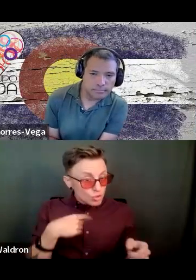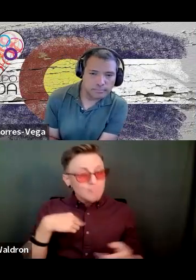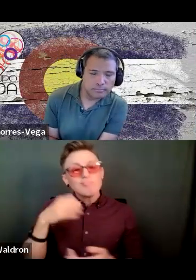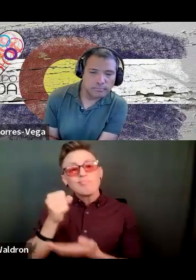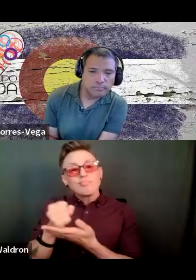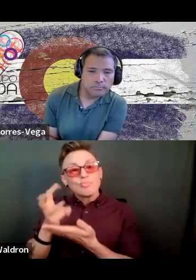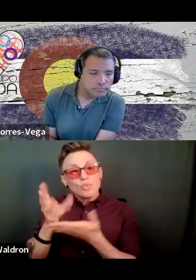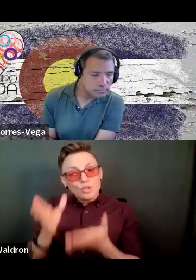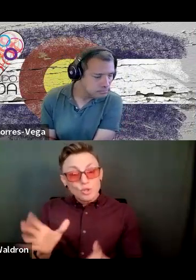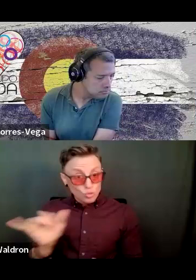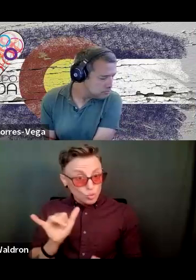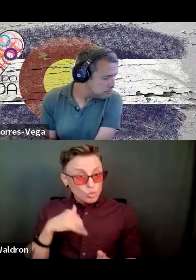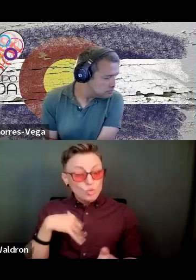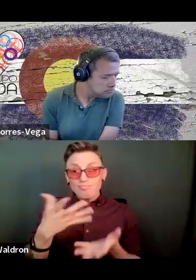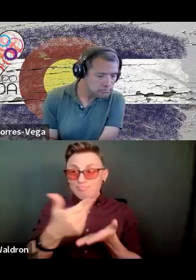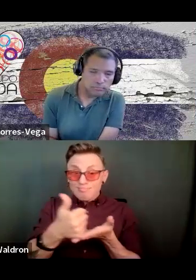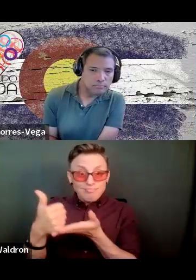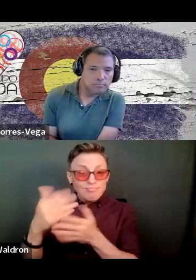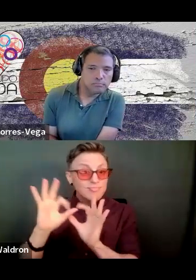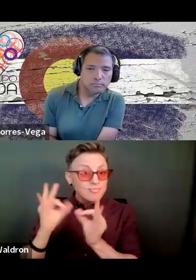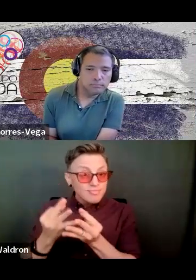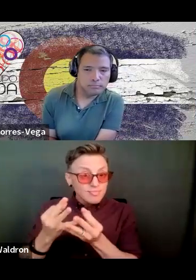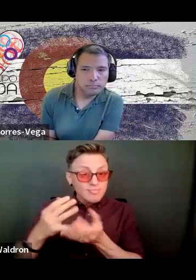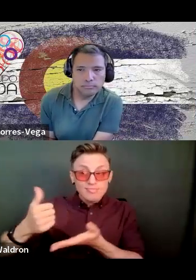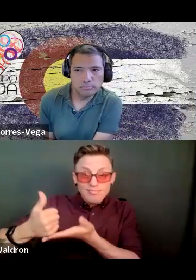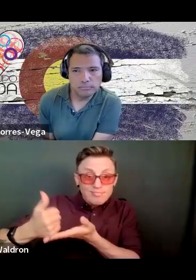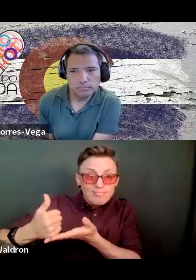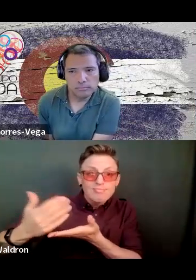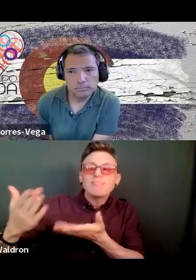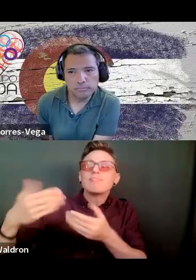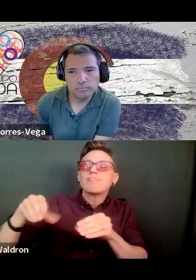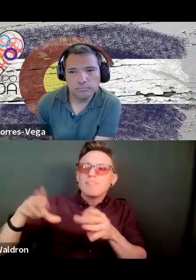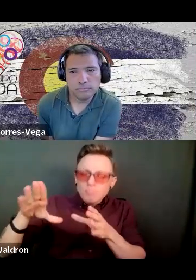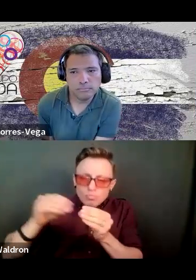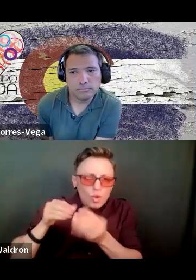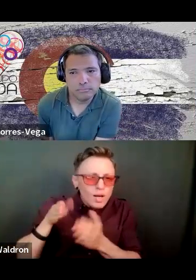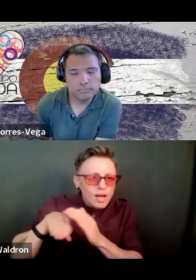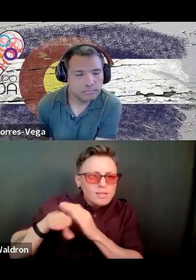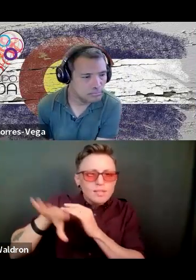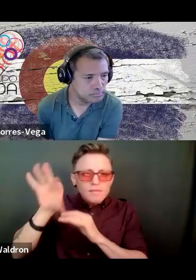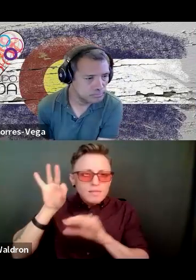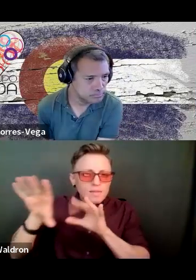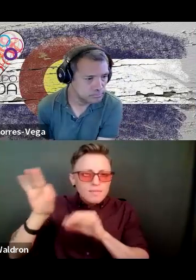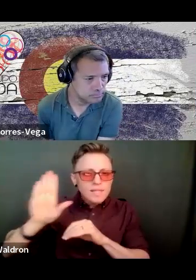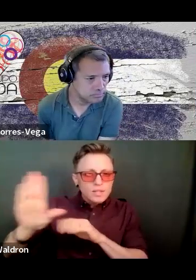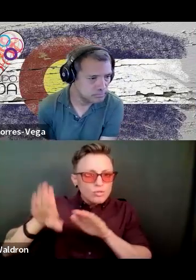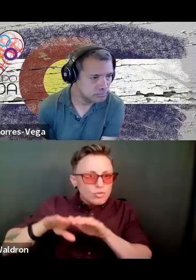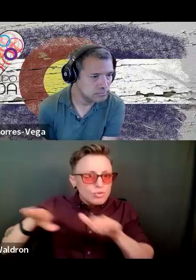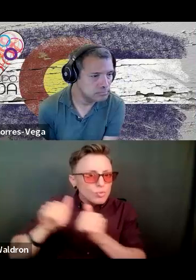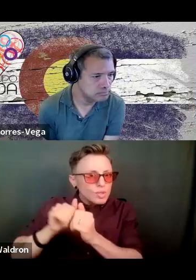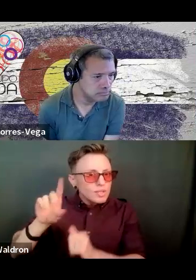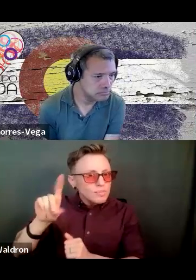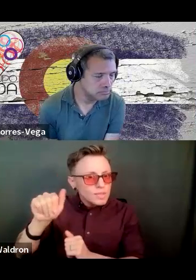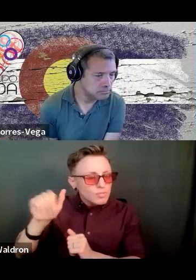working with families to help them gain access to services for their children with disabilities.